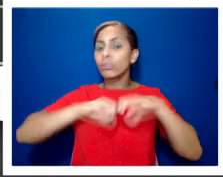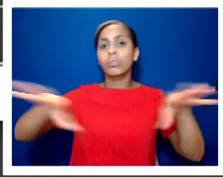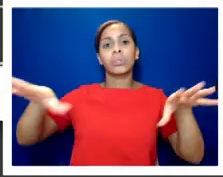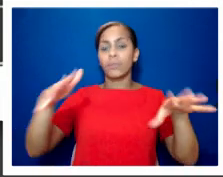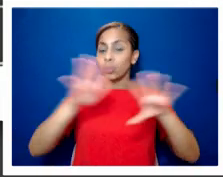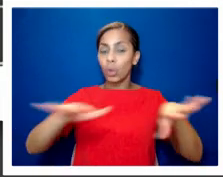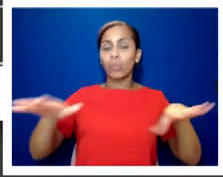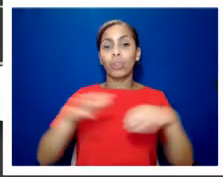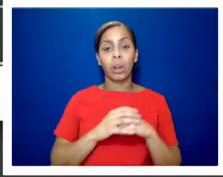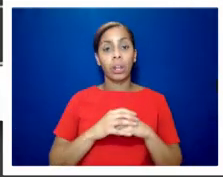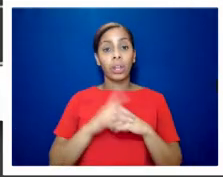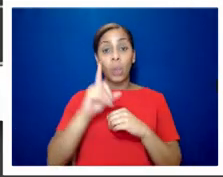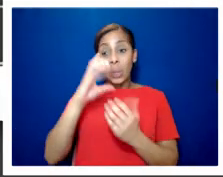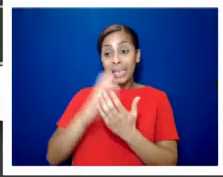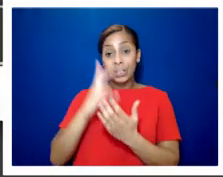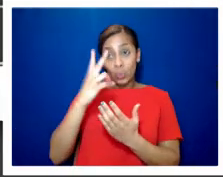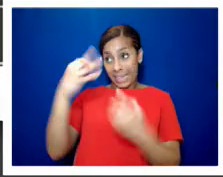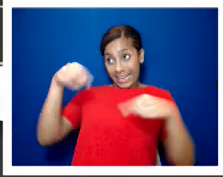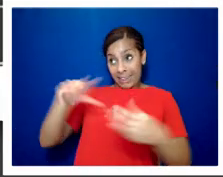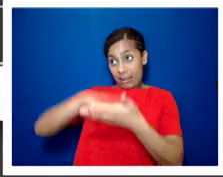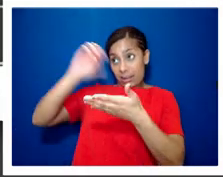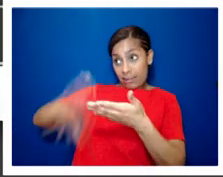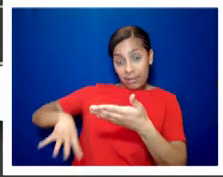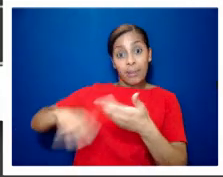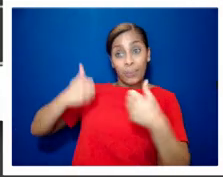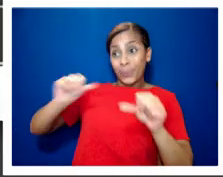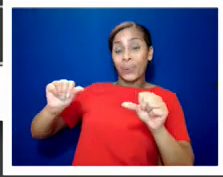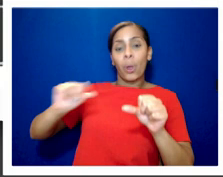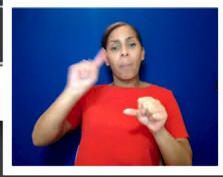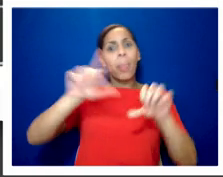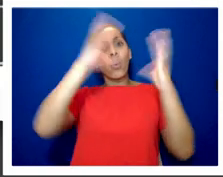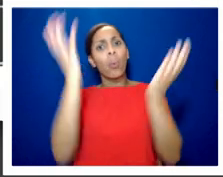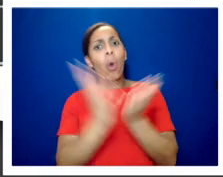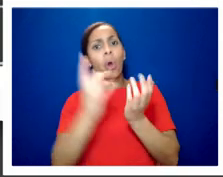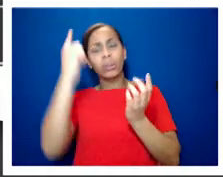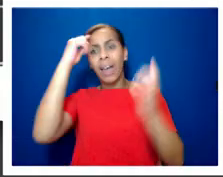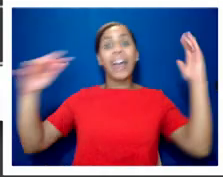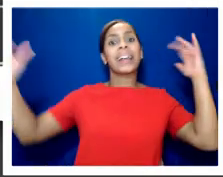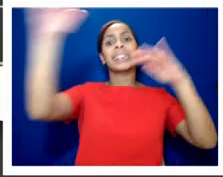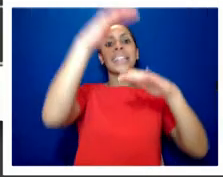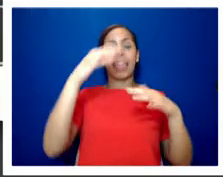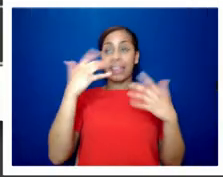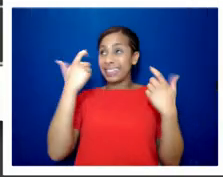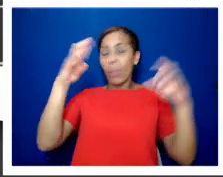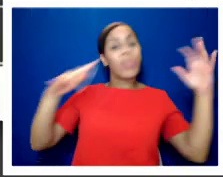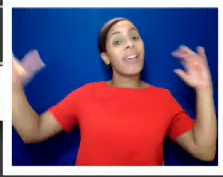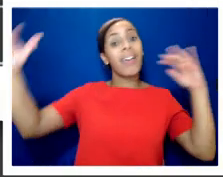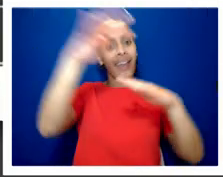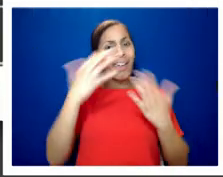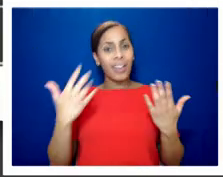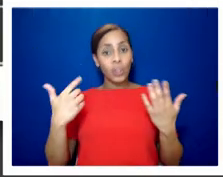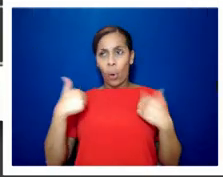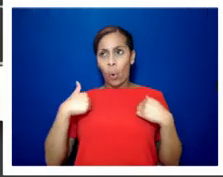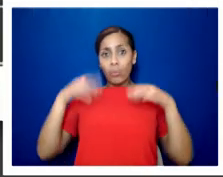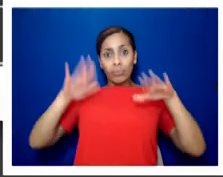its ideology is still out there and britain invented it even though we got rid of it first it hasn't gone away